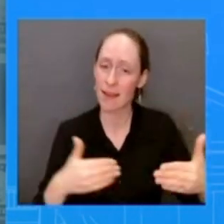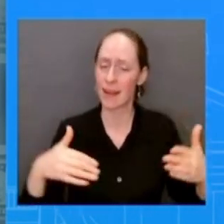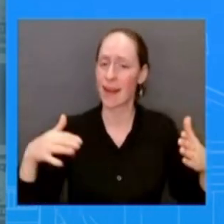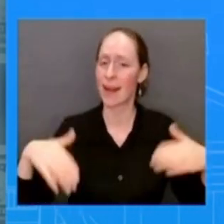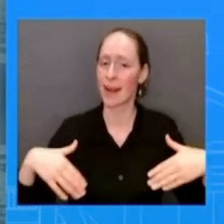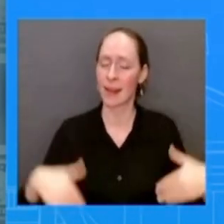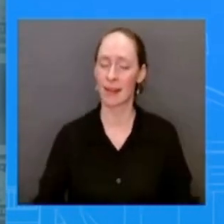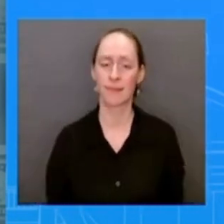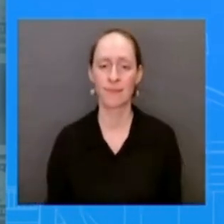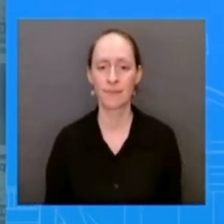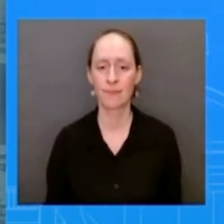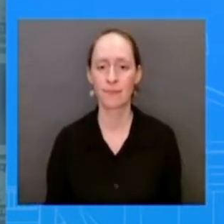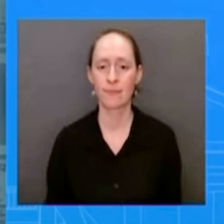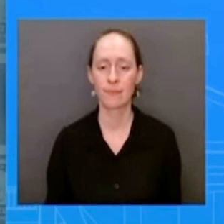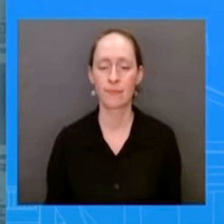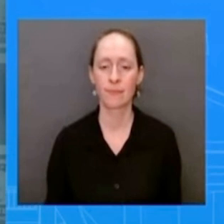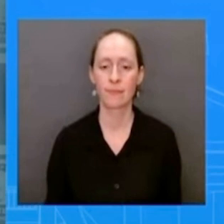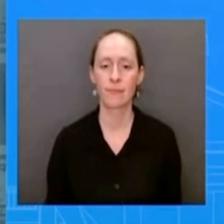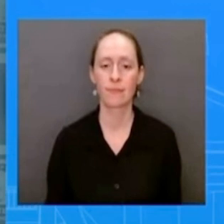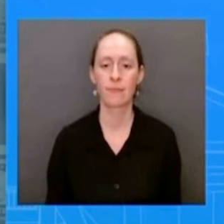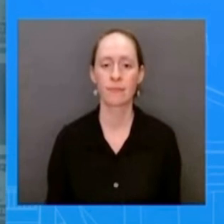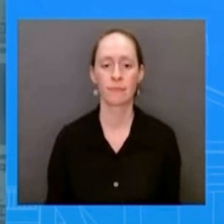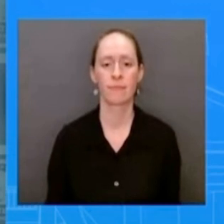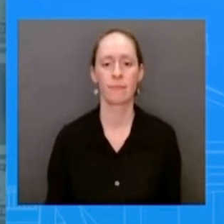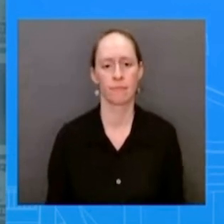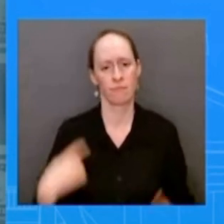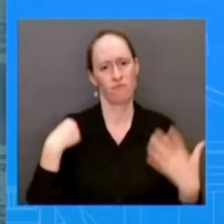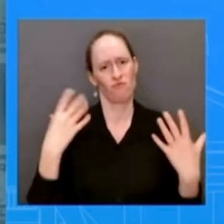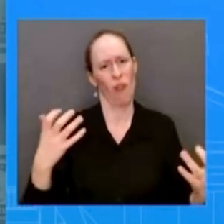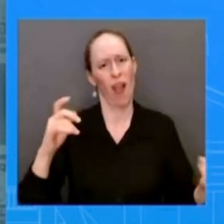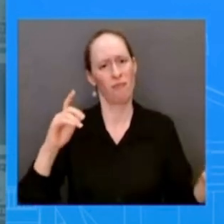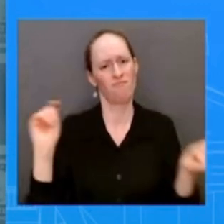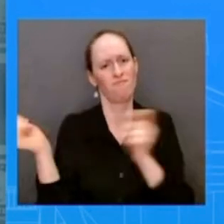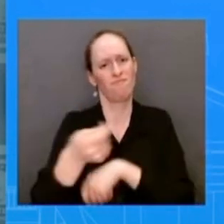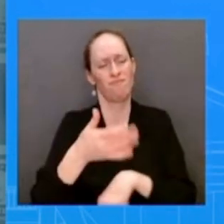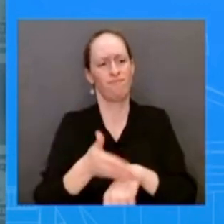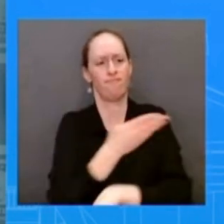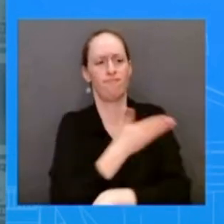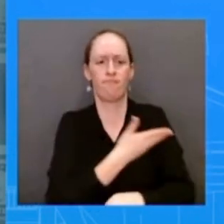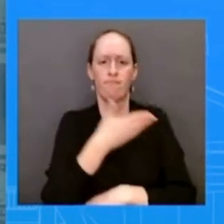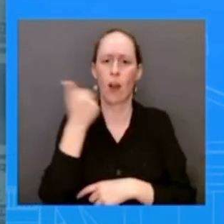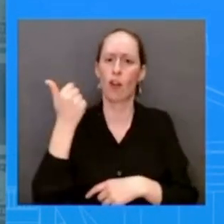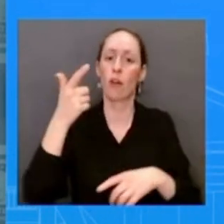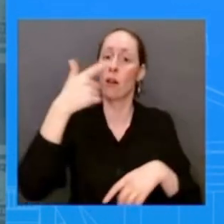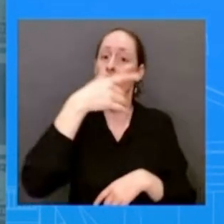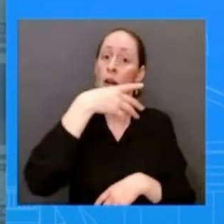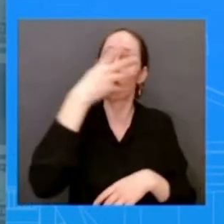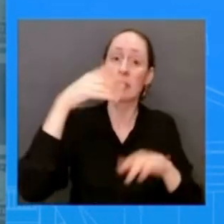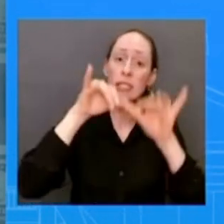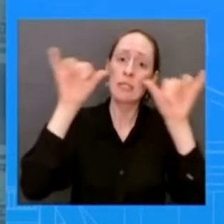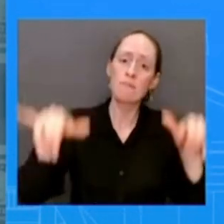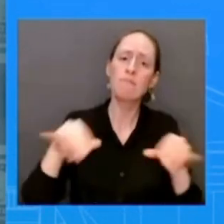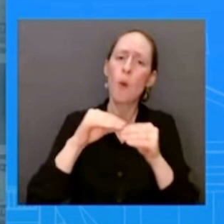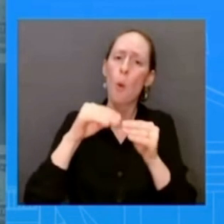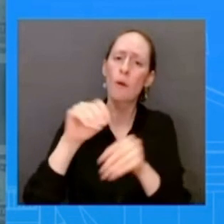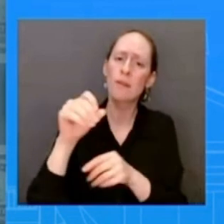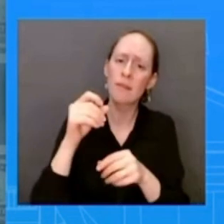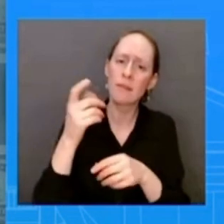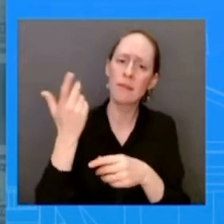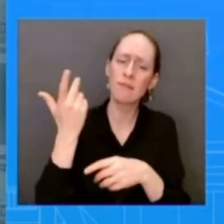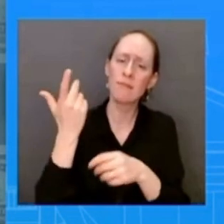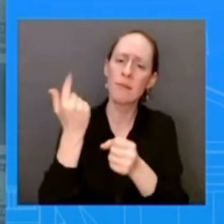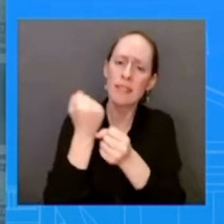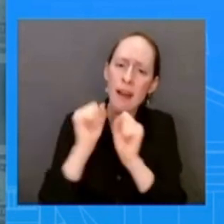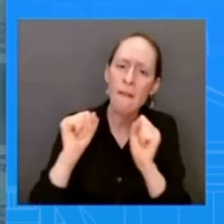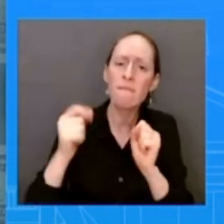or we build an immigration system that's again safe orderly and humane and we've increased expanded legal pathways for